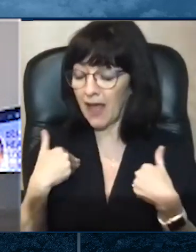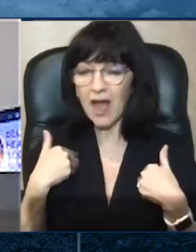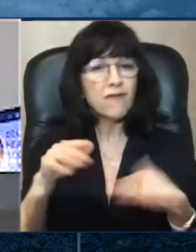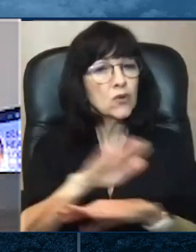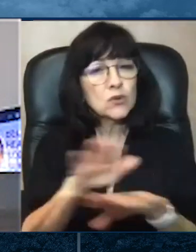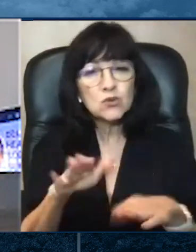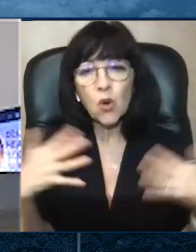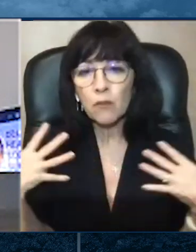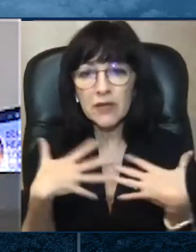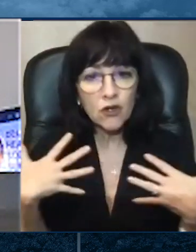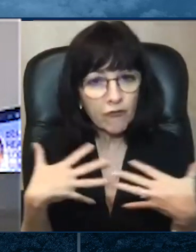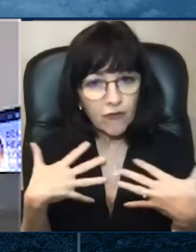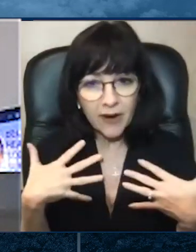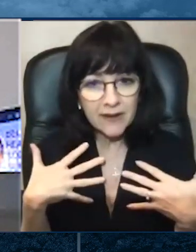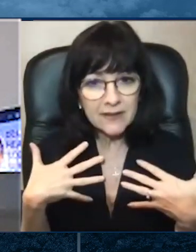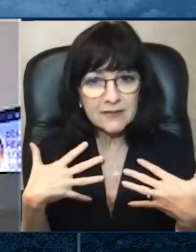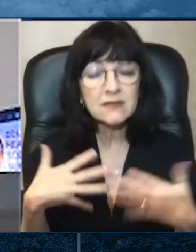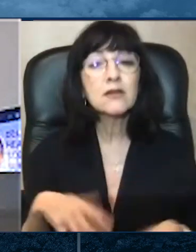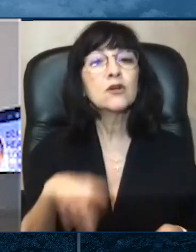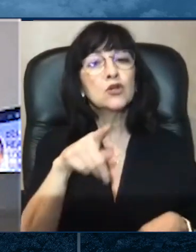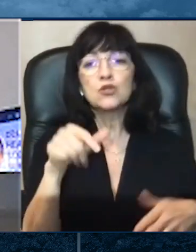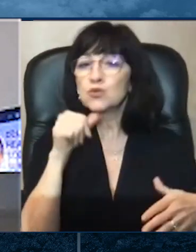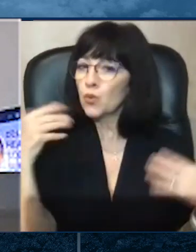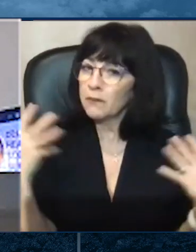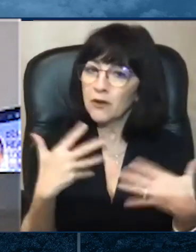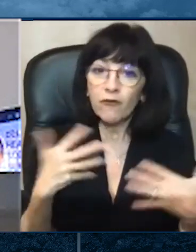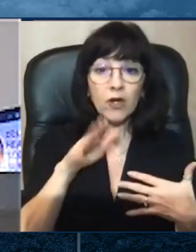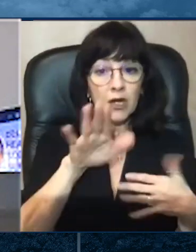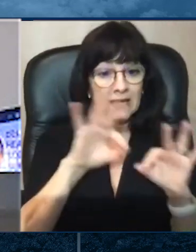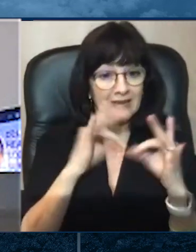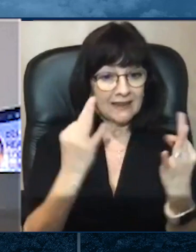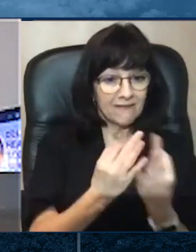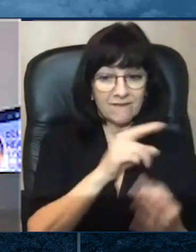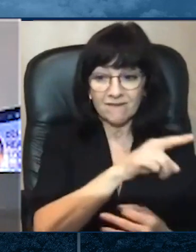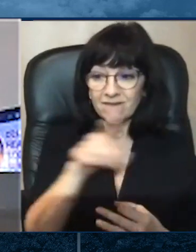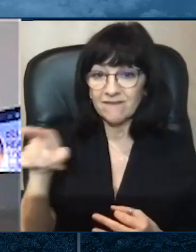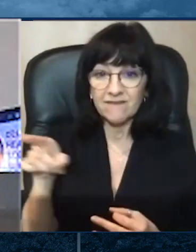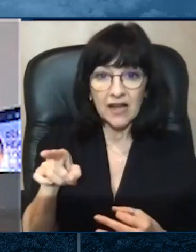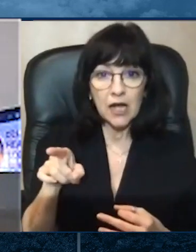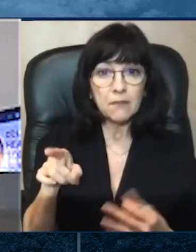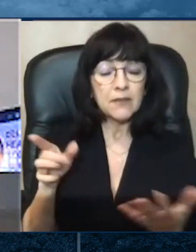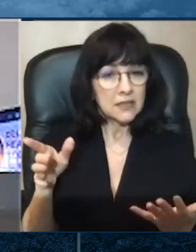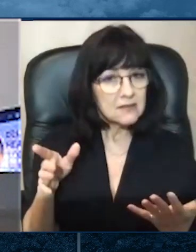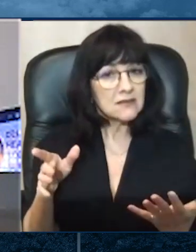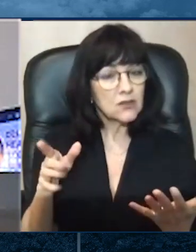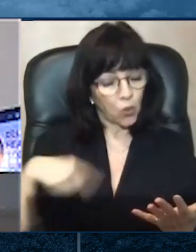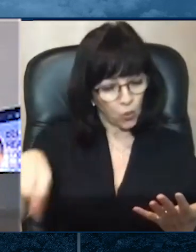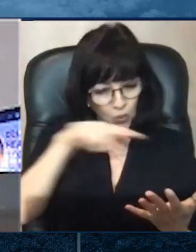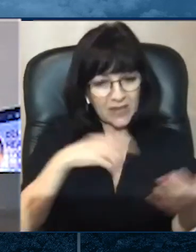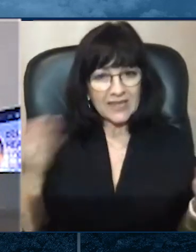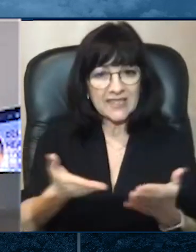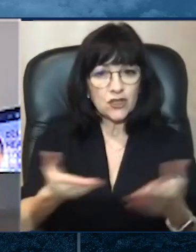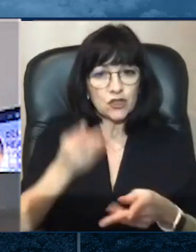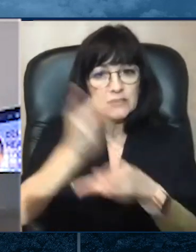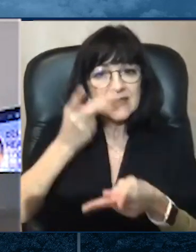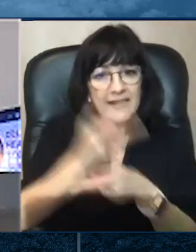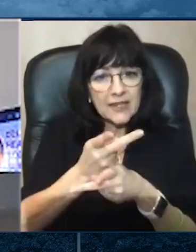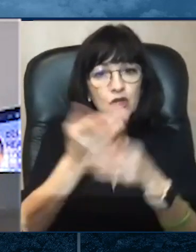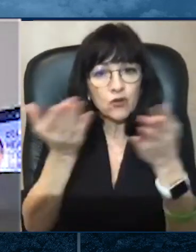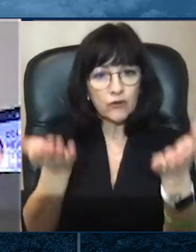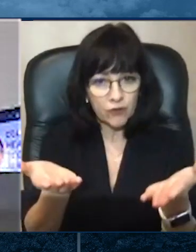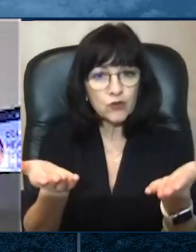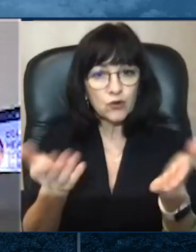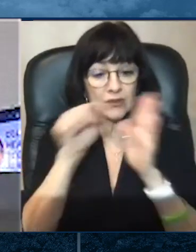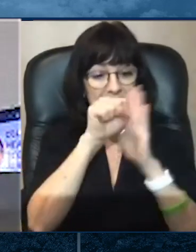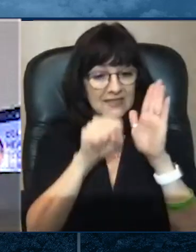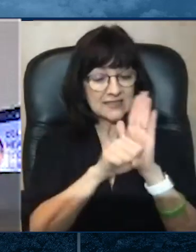care because your symptoms become severe. We are all here, the state government and the medical community, to